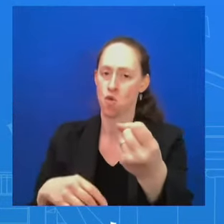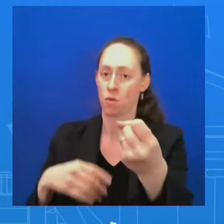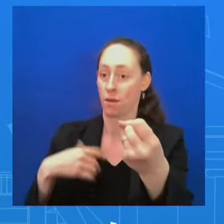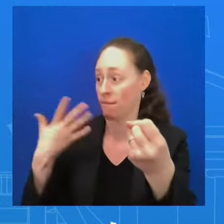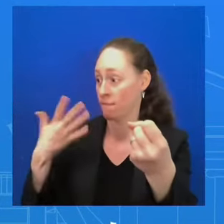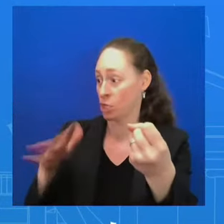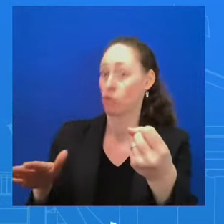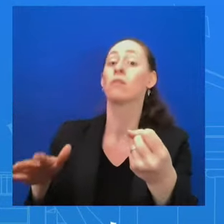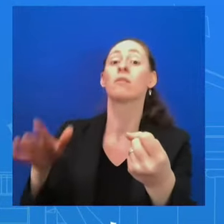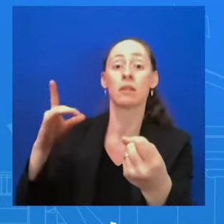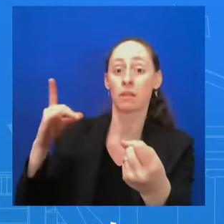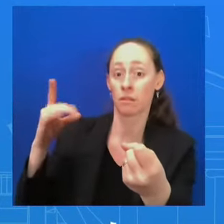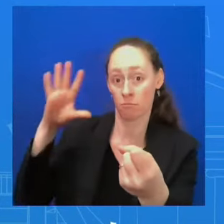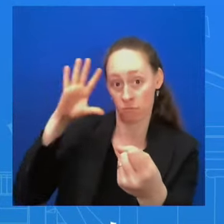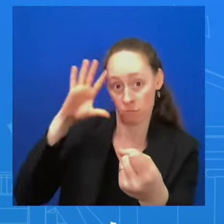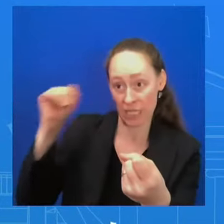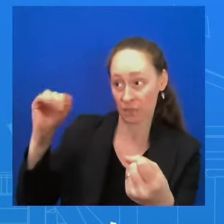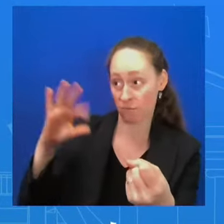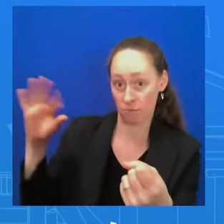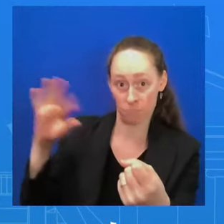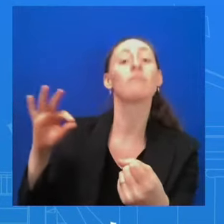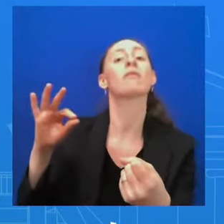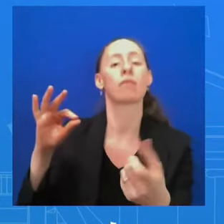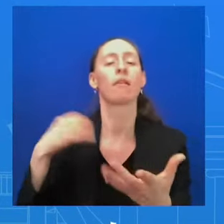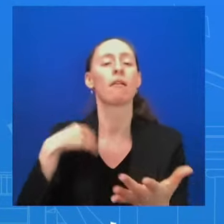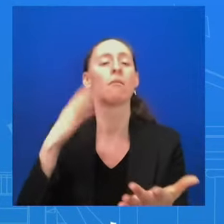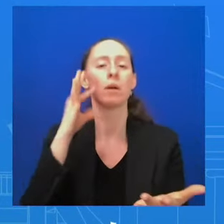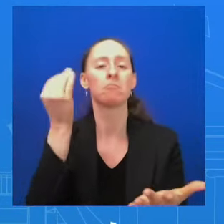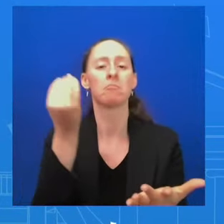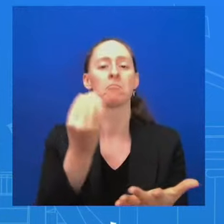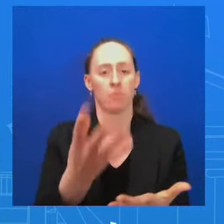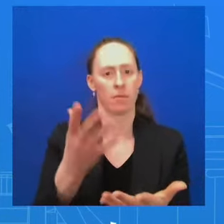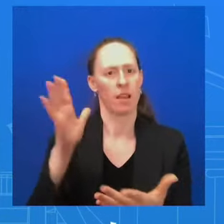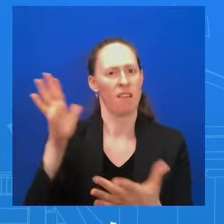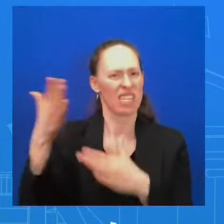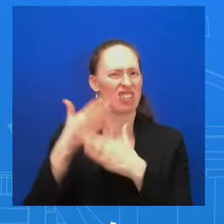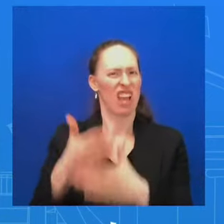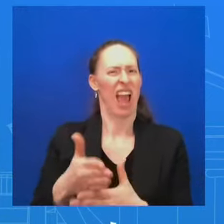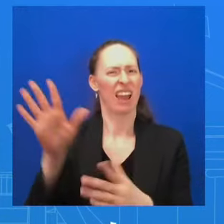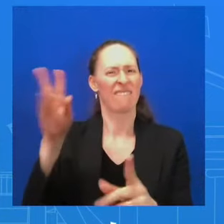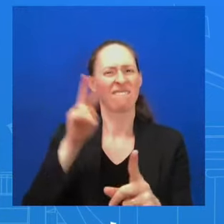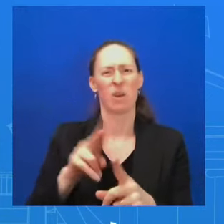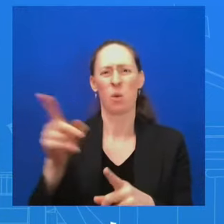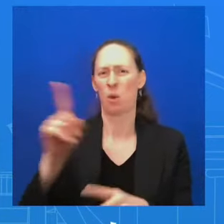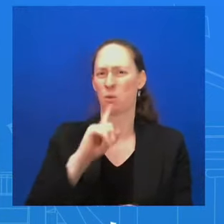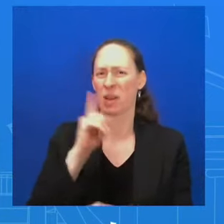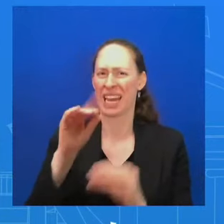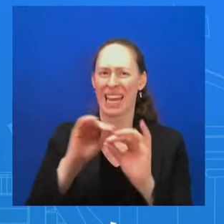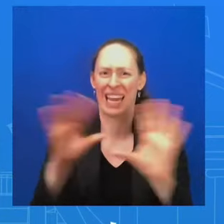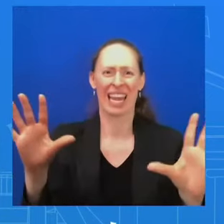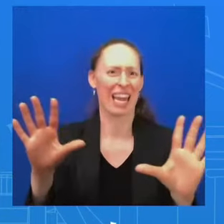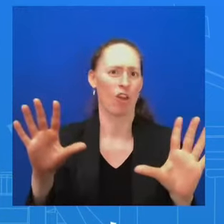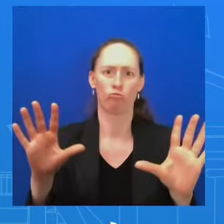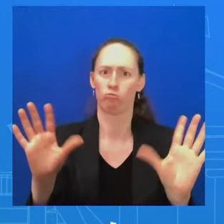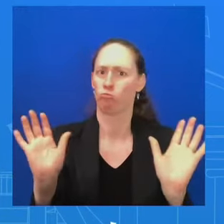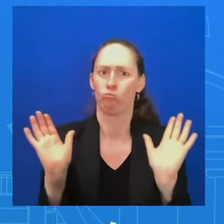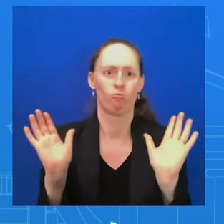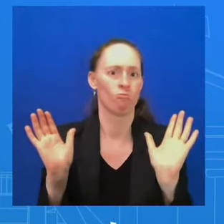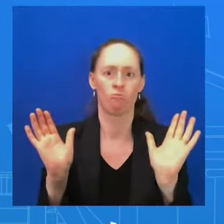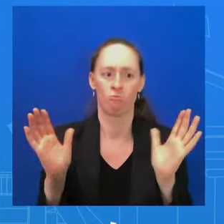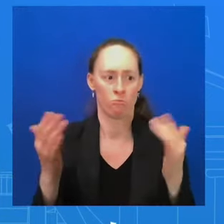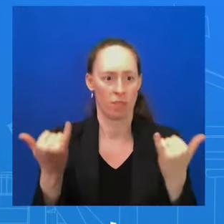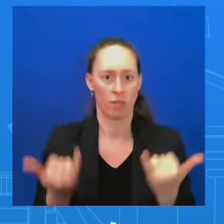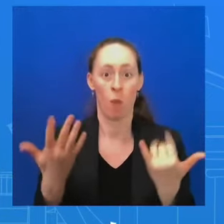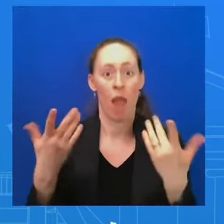where he stands in this moment. He made it very clear after the horrific, you know, what happened to the horrific events